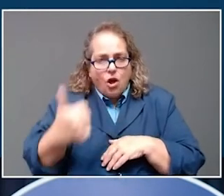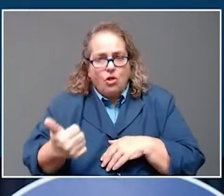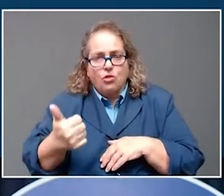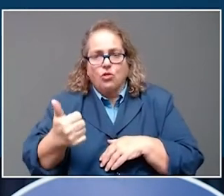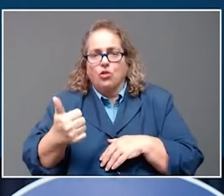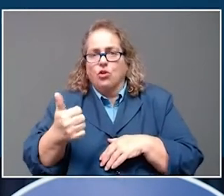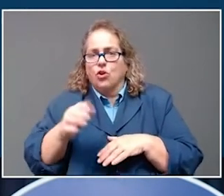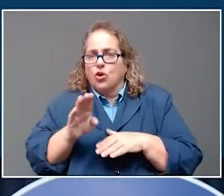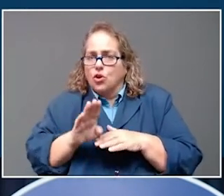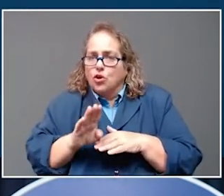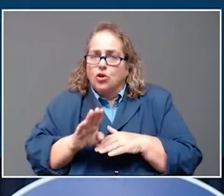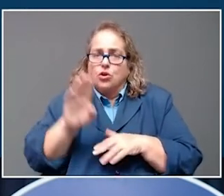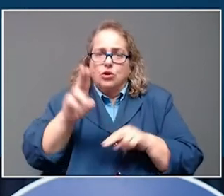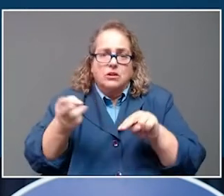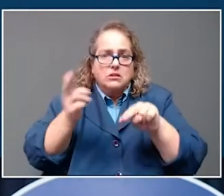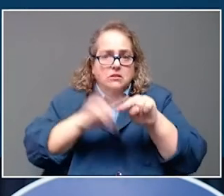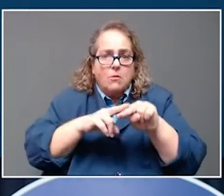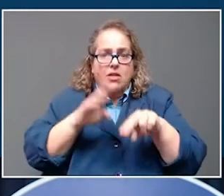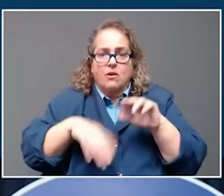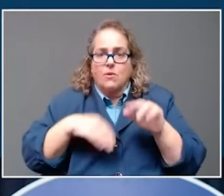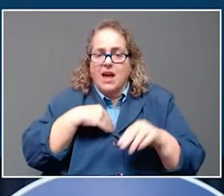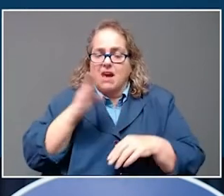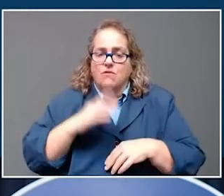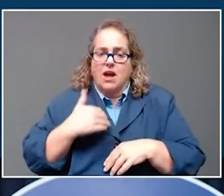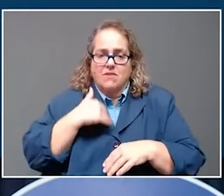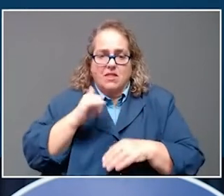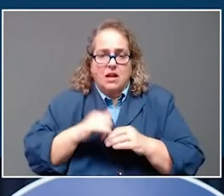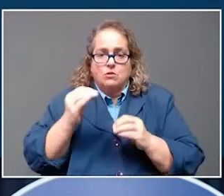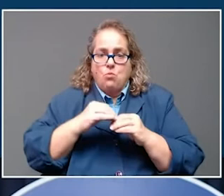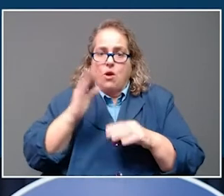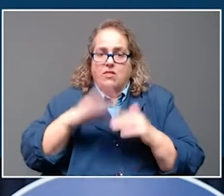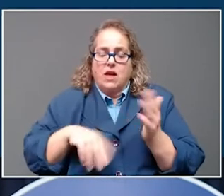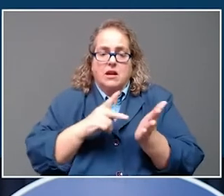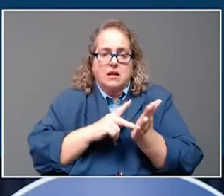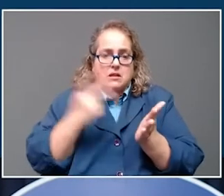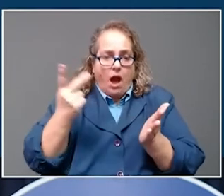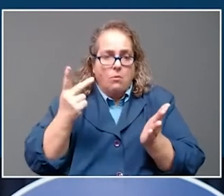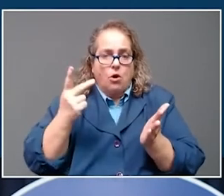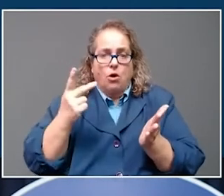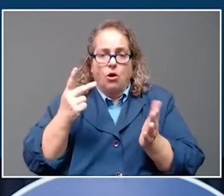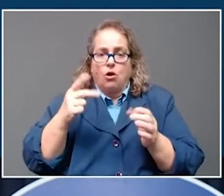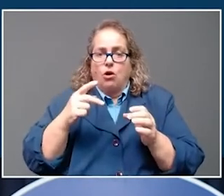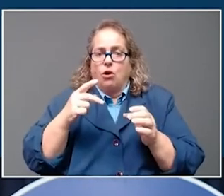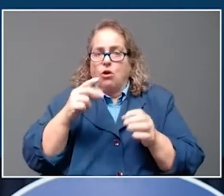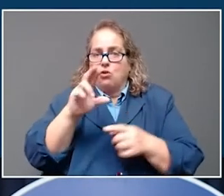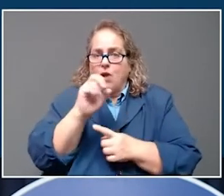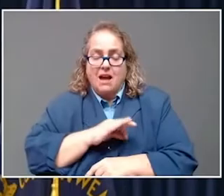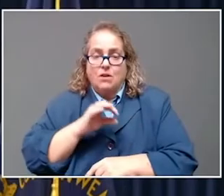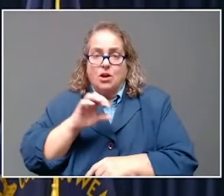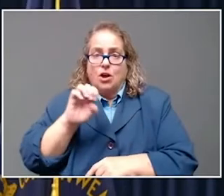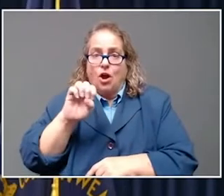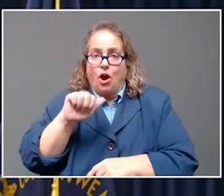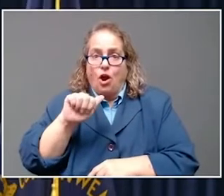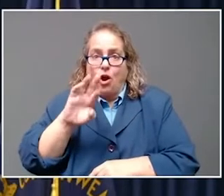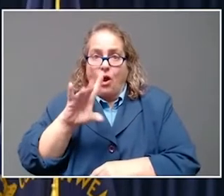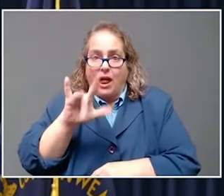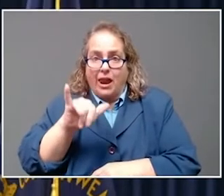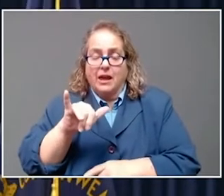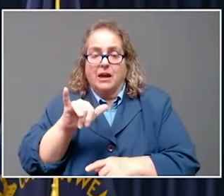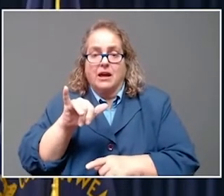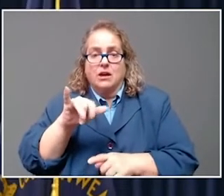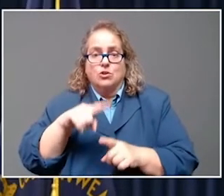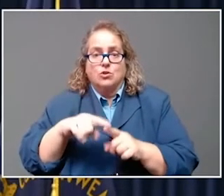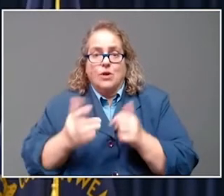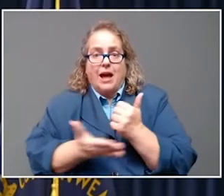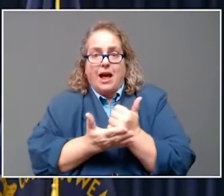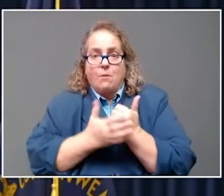That is more than double the records that we had had during the Delta surge. One glimmer of hope is